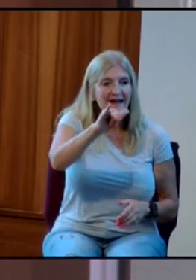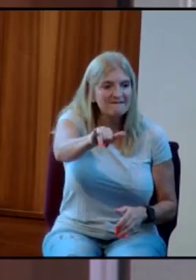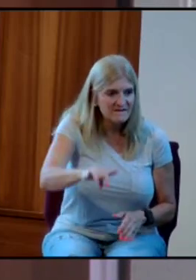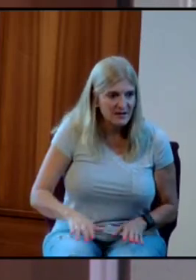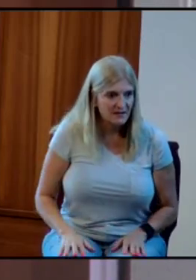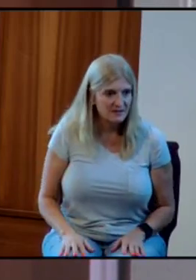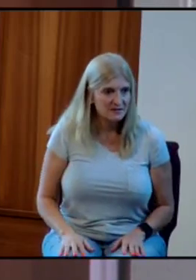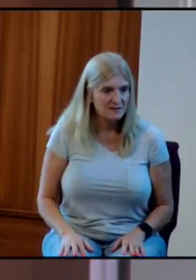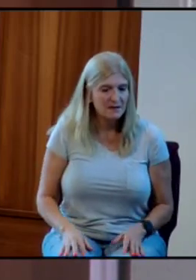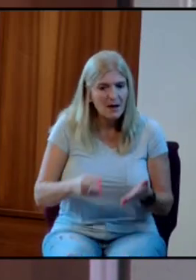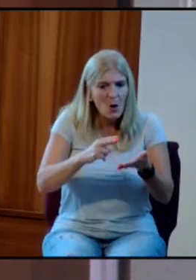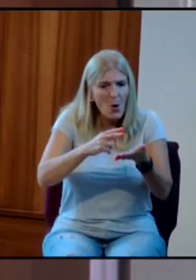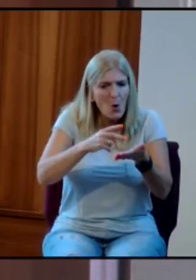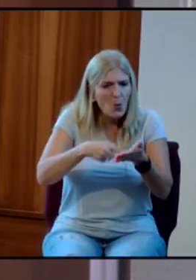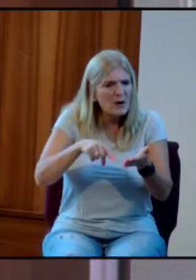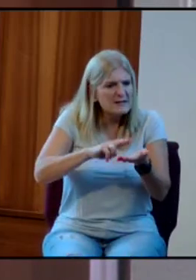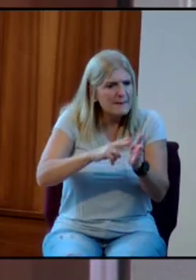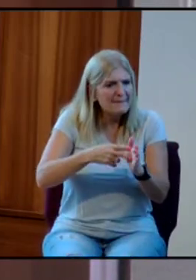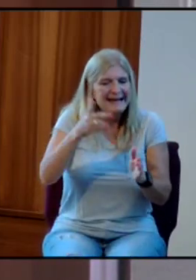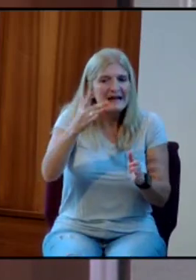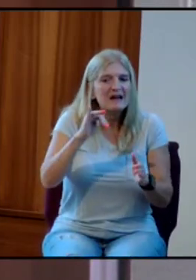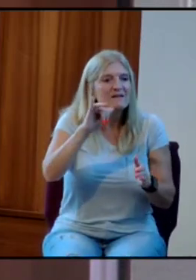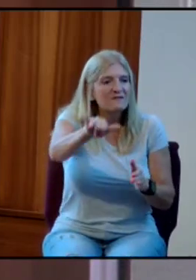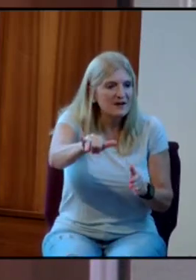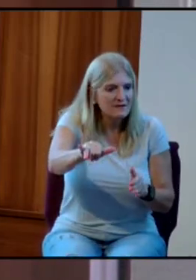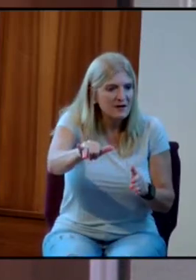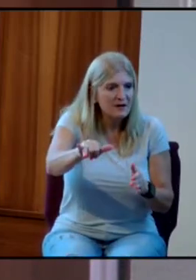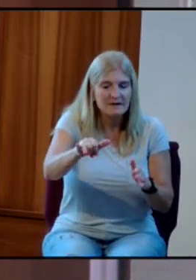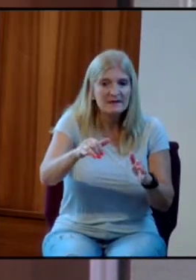What does infinite mean? Without limitation.